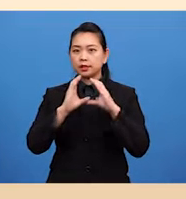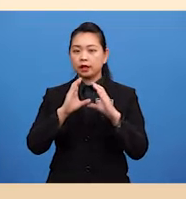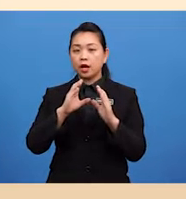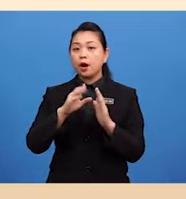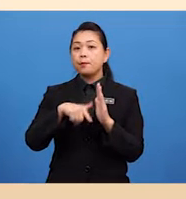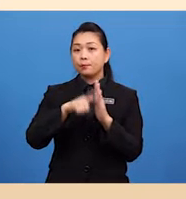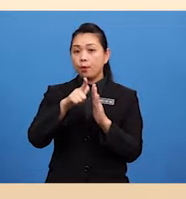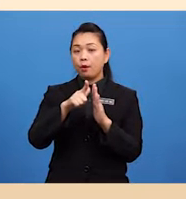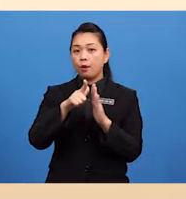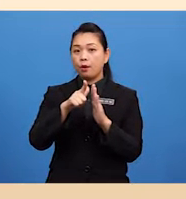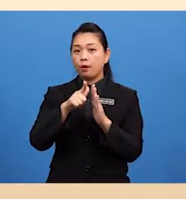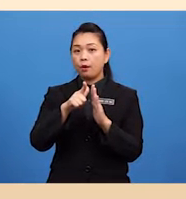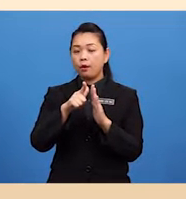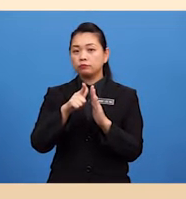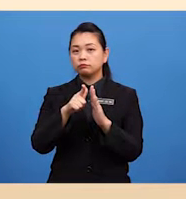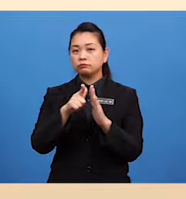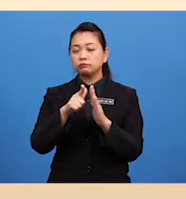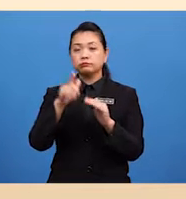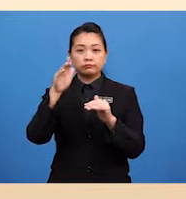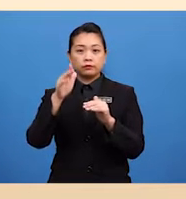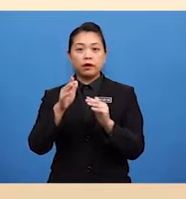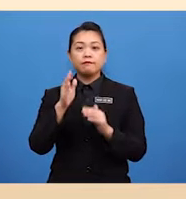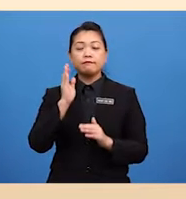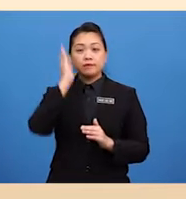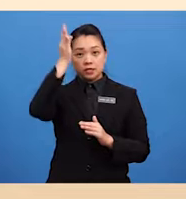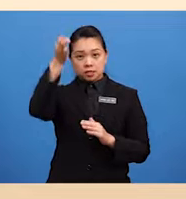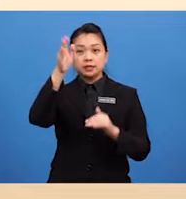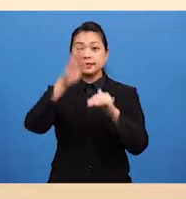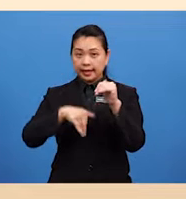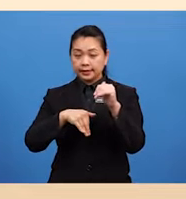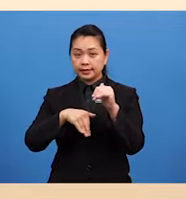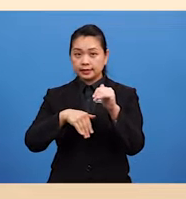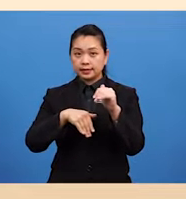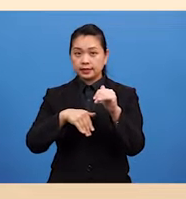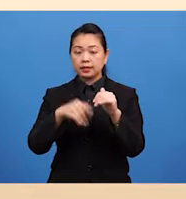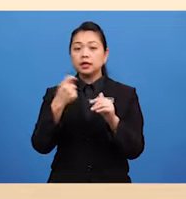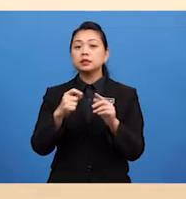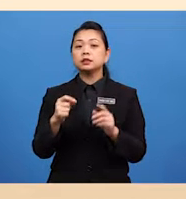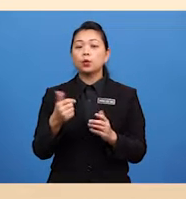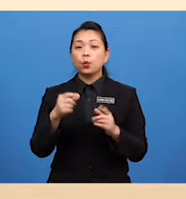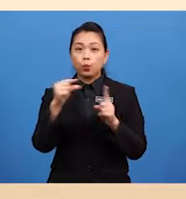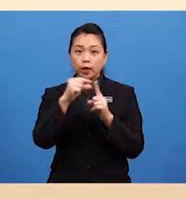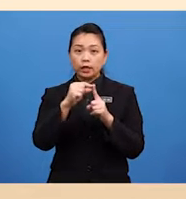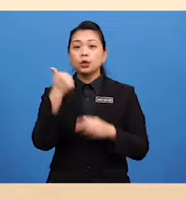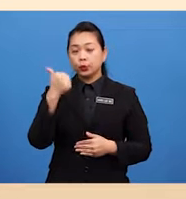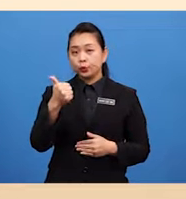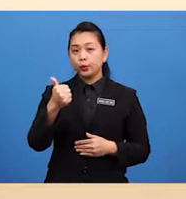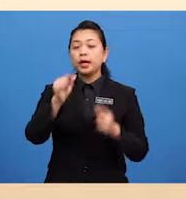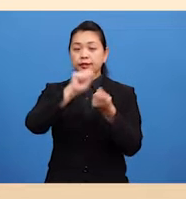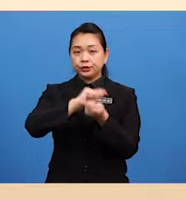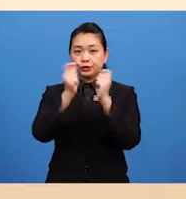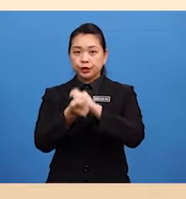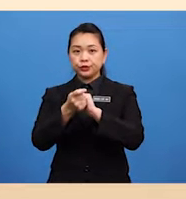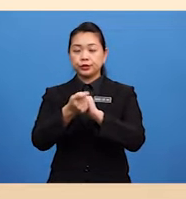That Would Be Wrong The Word Good Changes To Better